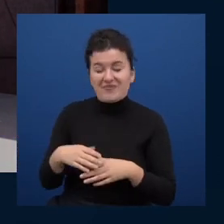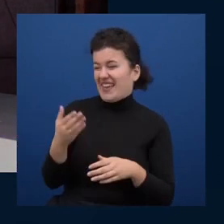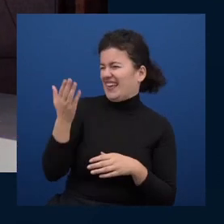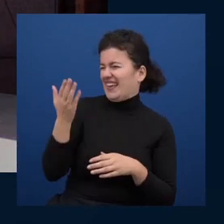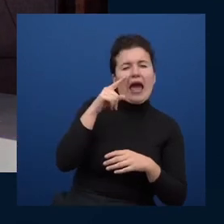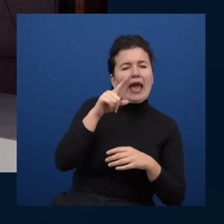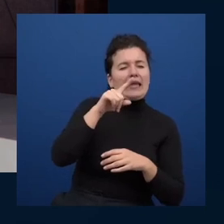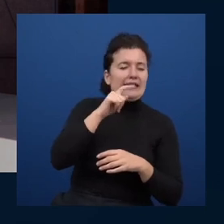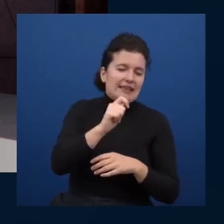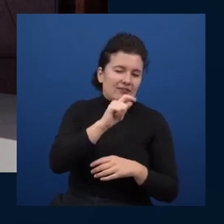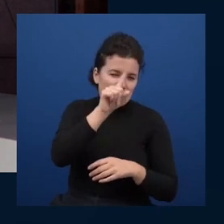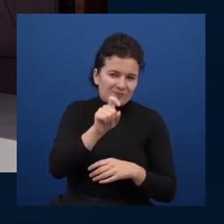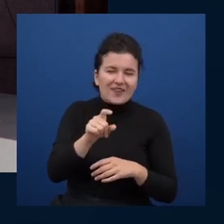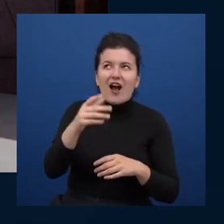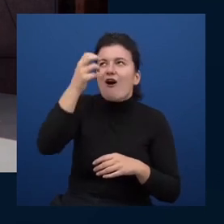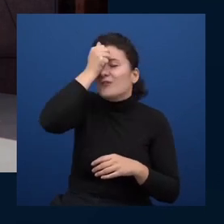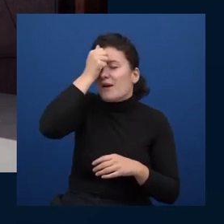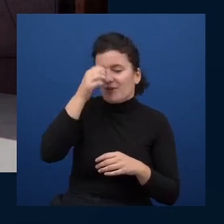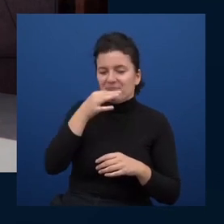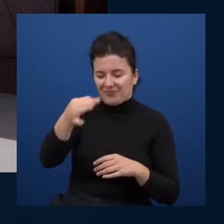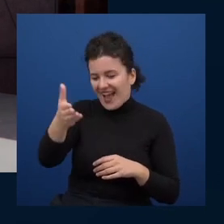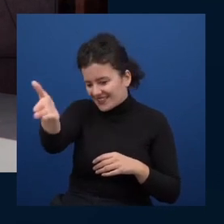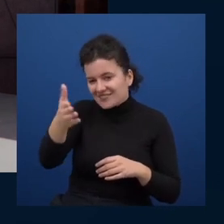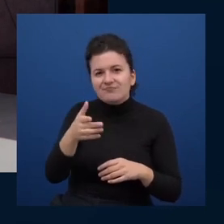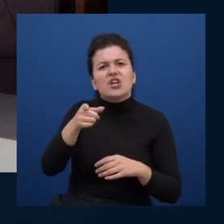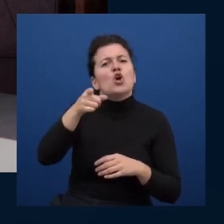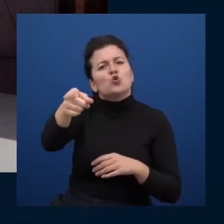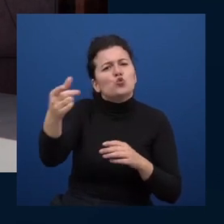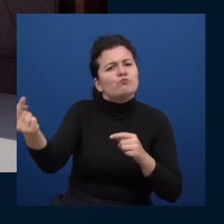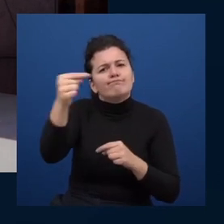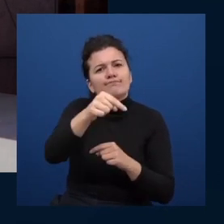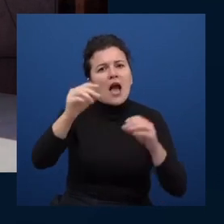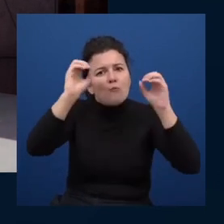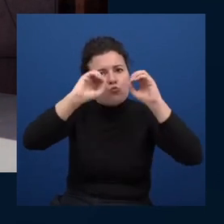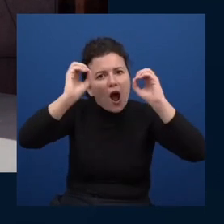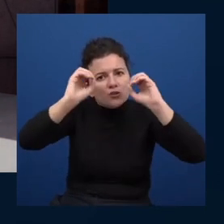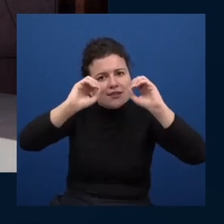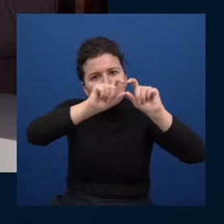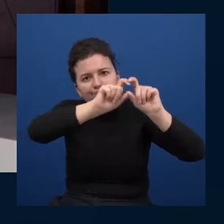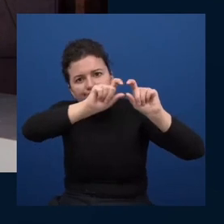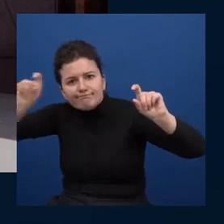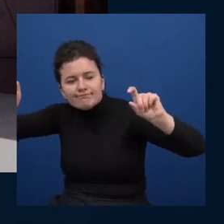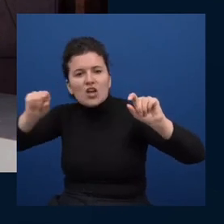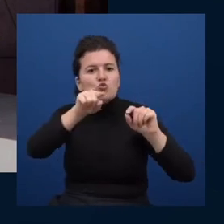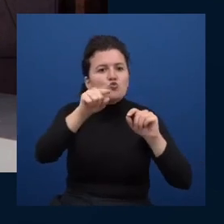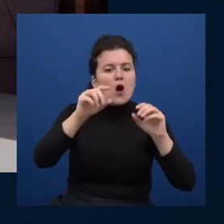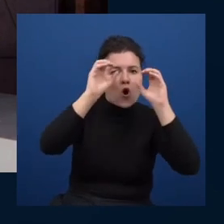where i said tell me what happens when you go to the browser and you type google and you press enter